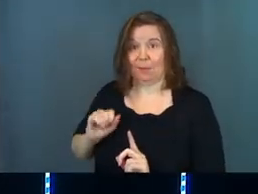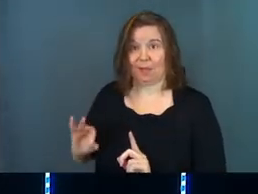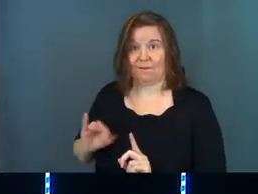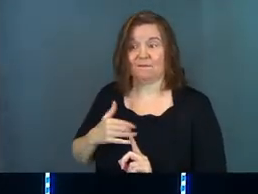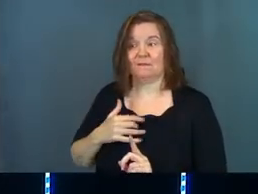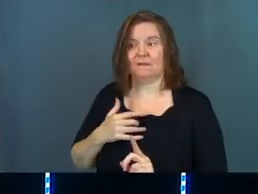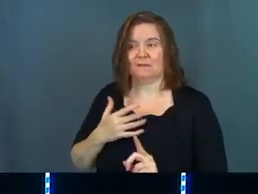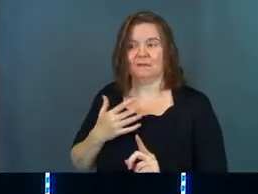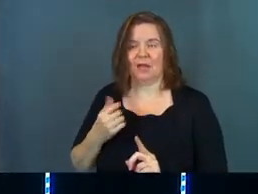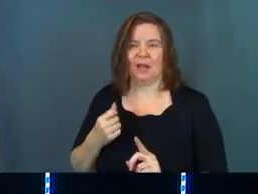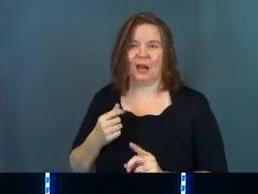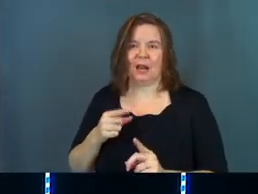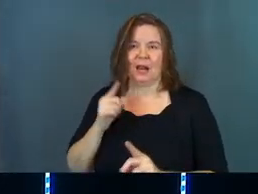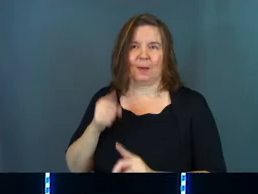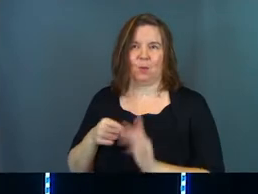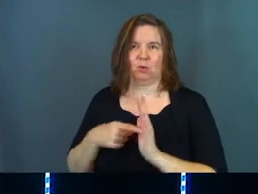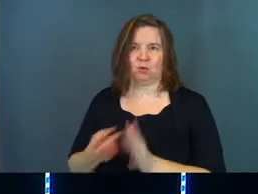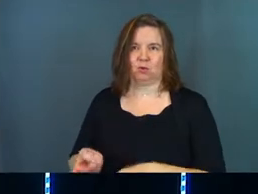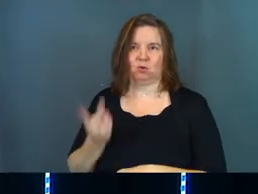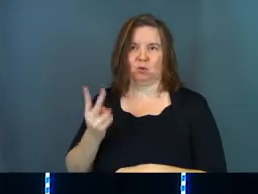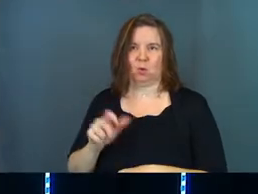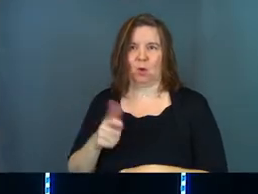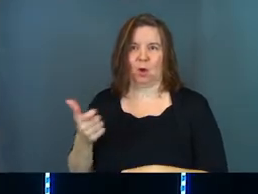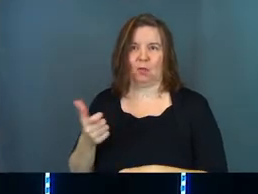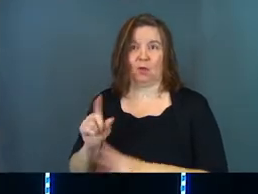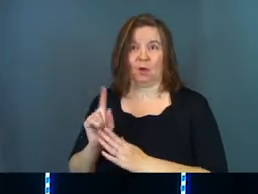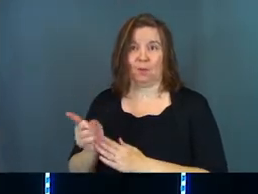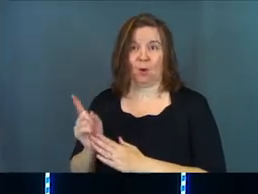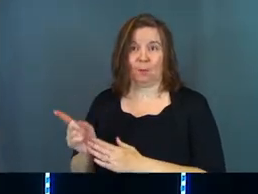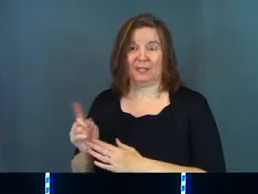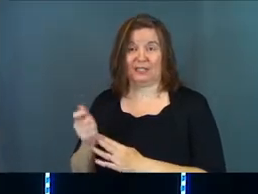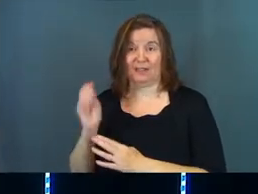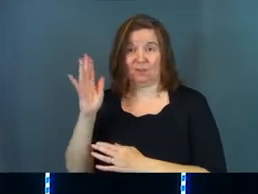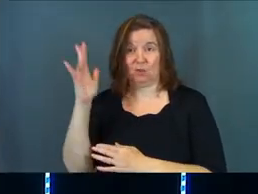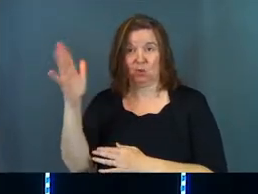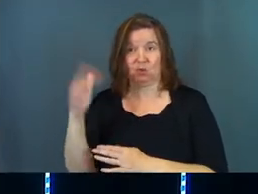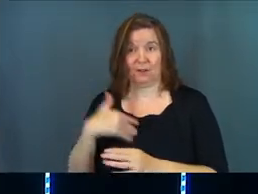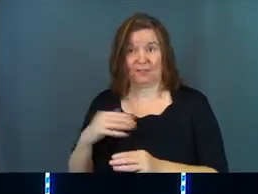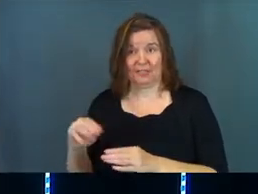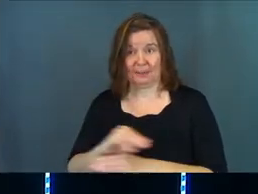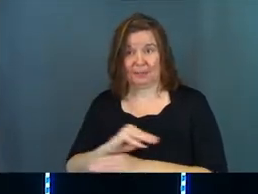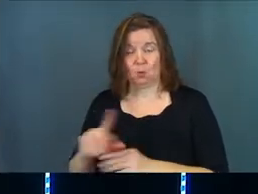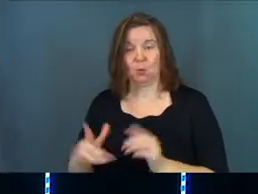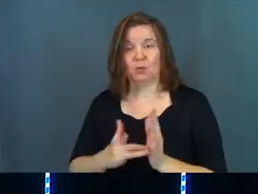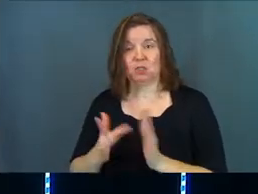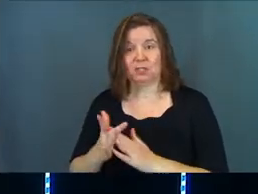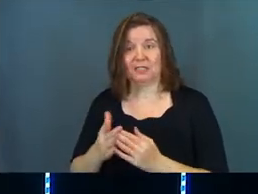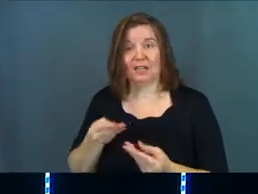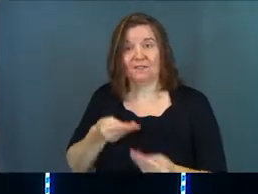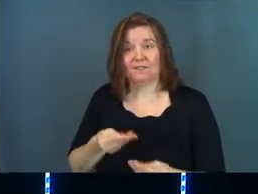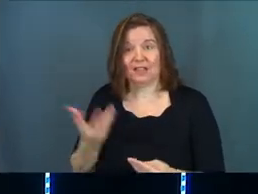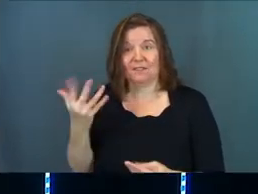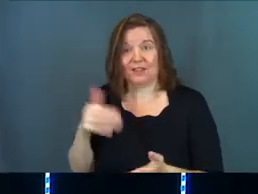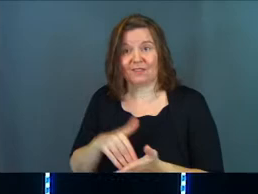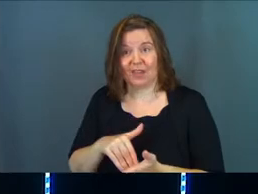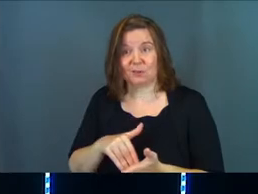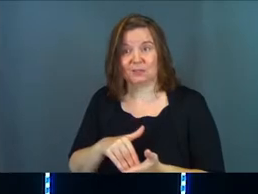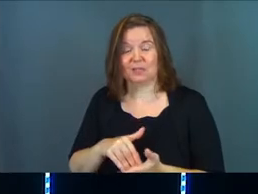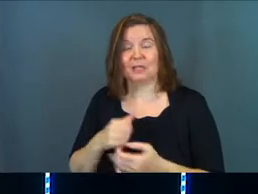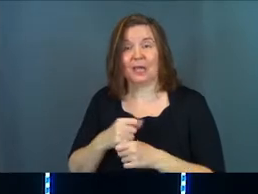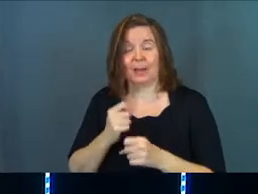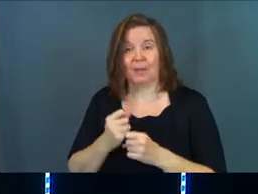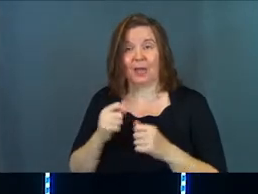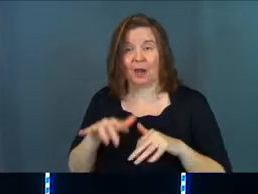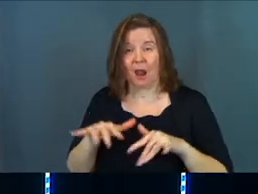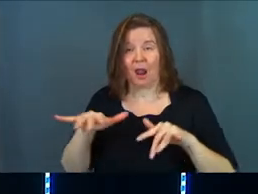of. And I'll point you at two other moments in the future of his ministry. When Jesus feeds the 5,000, it